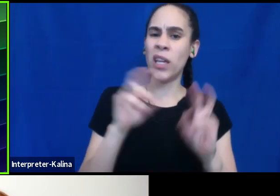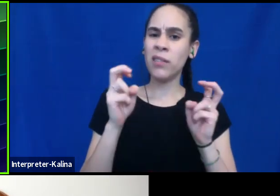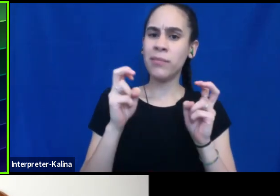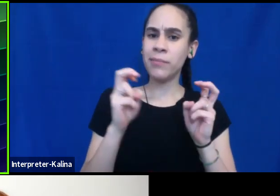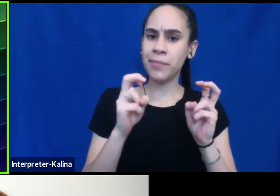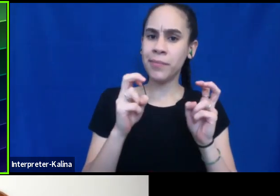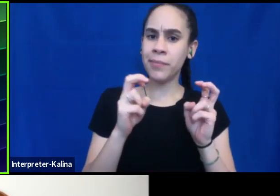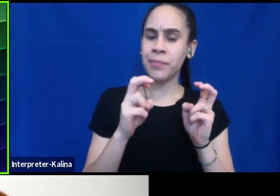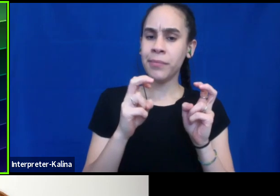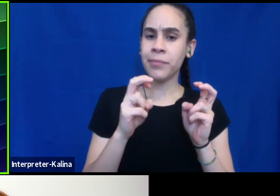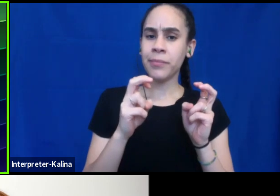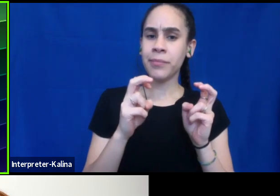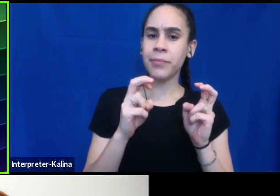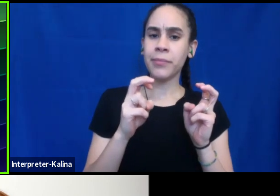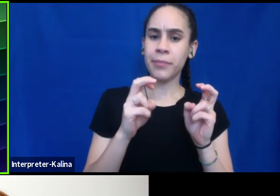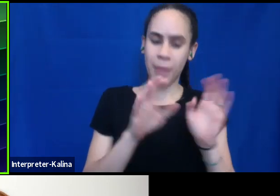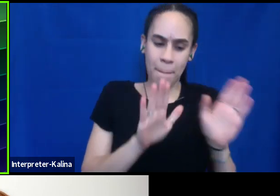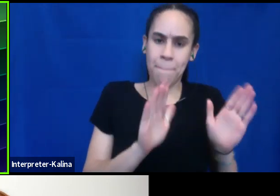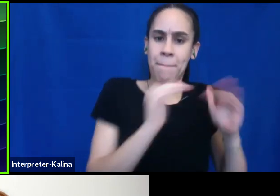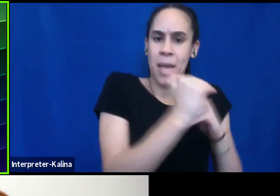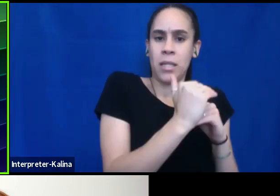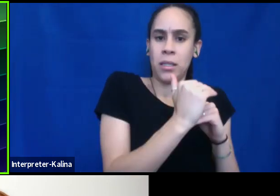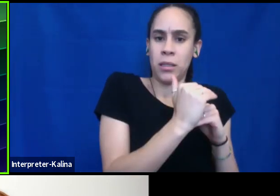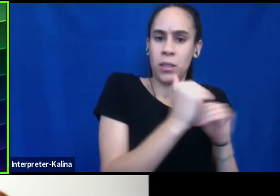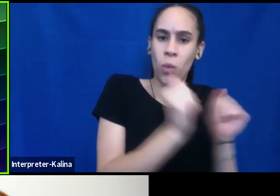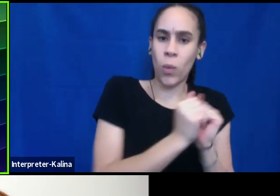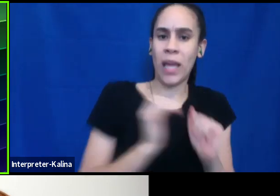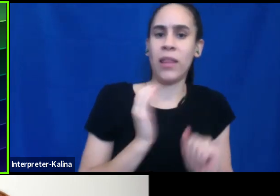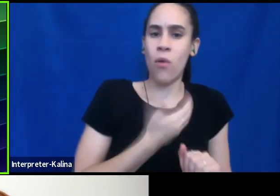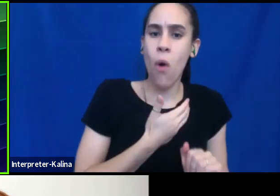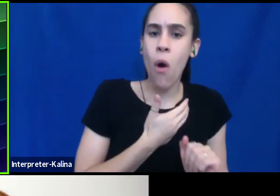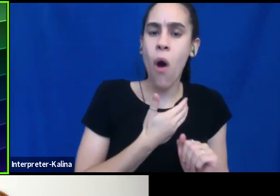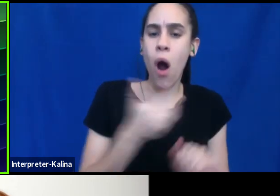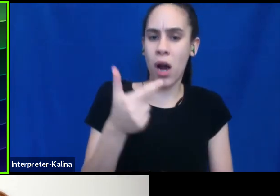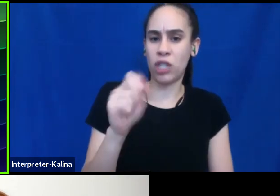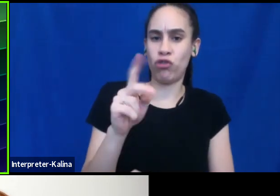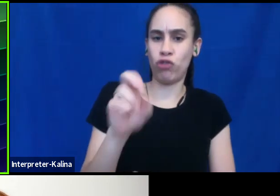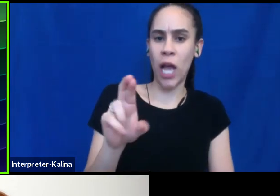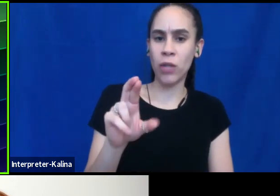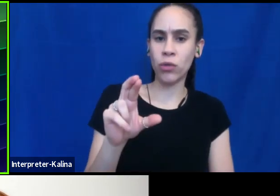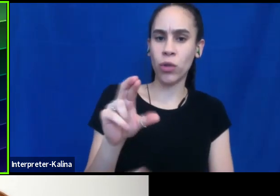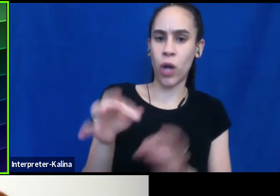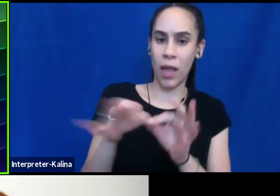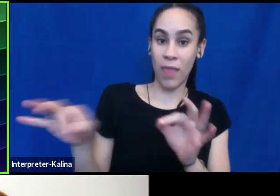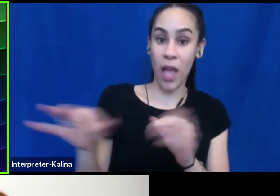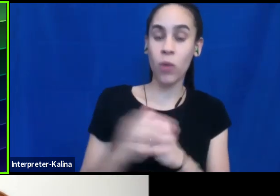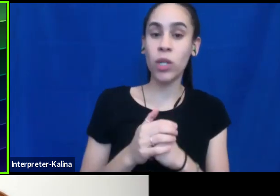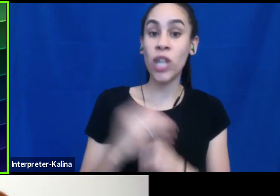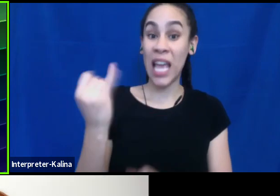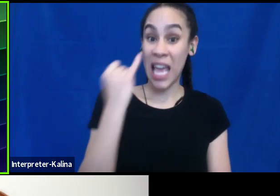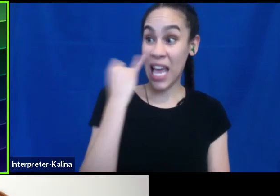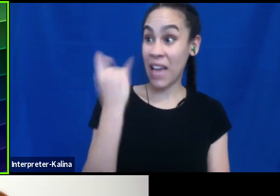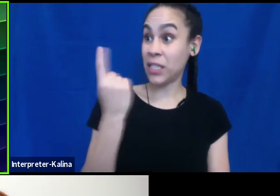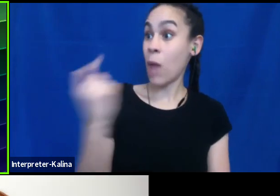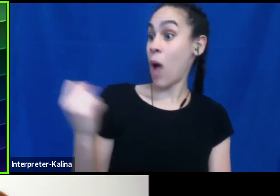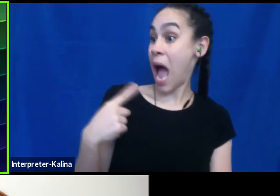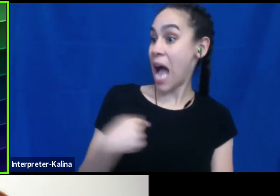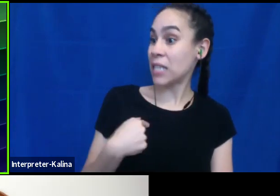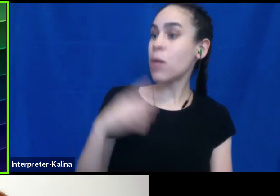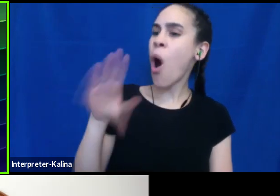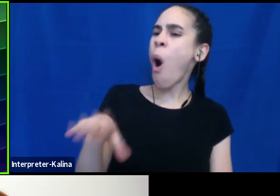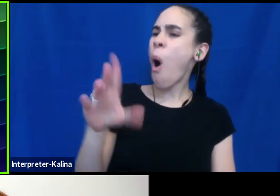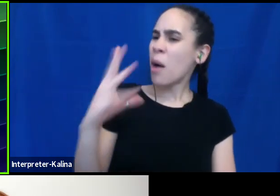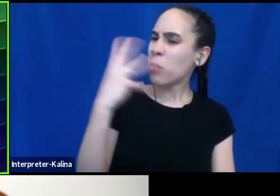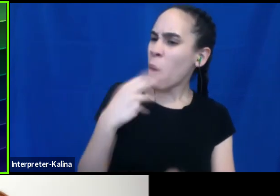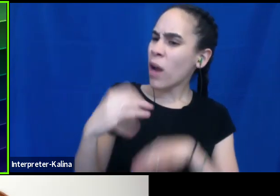corner with our gendered language. So, you know, um, if someone were to ask me, Oh, what a lovely ring. What does your husband do? I can answer that